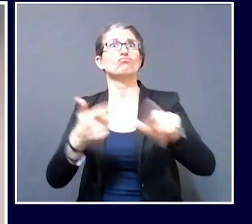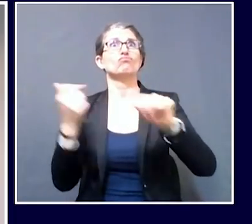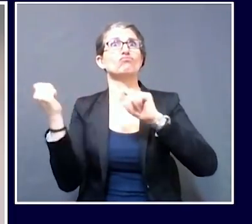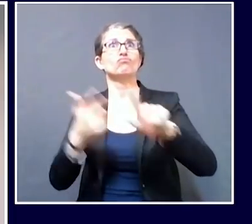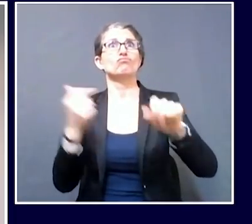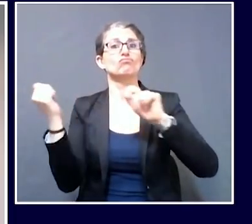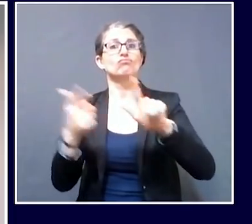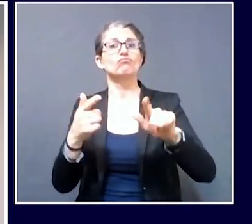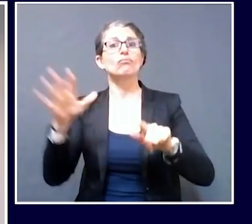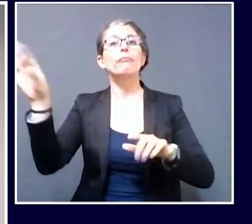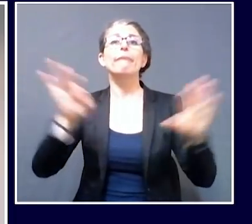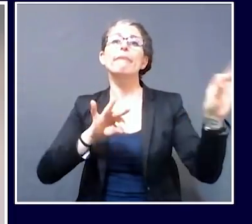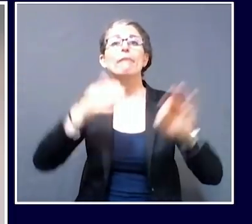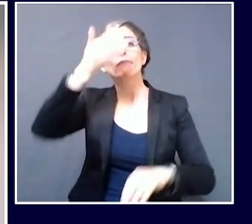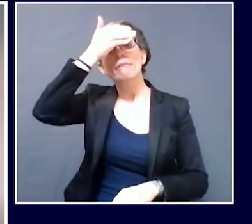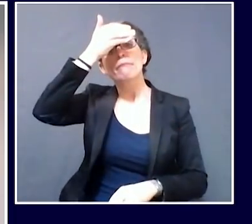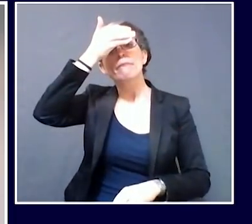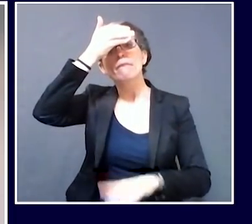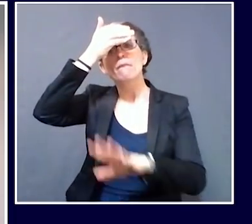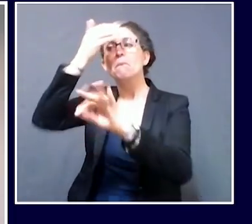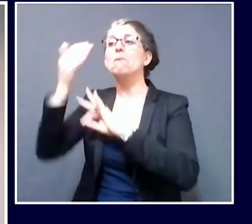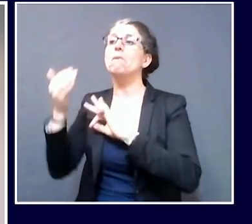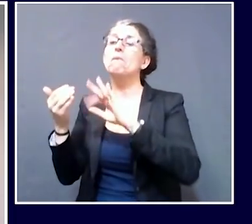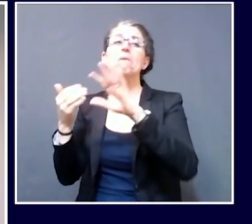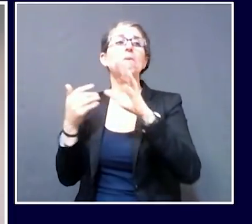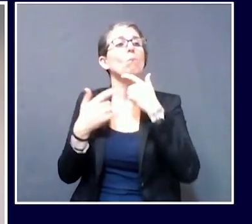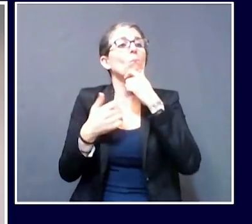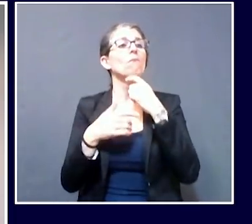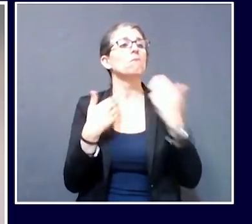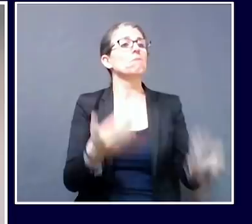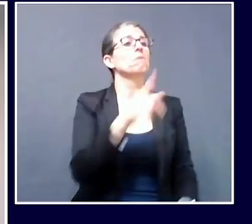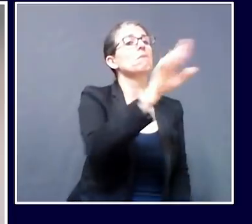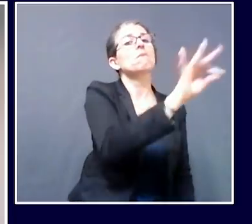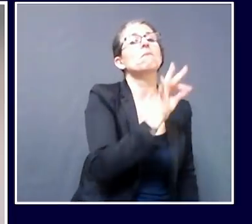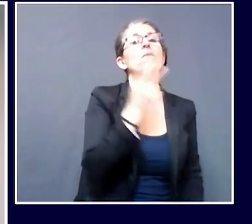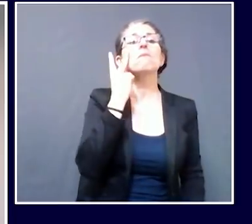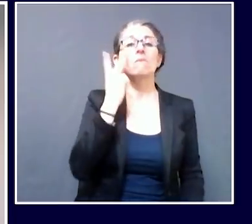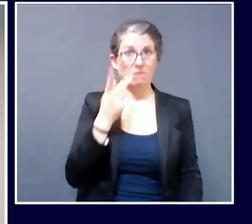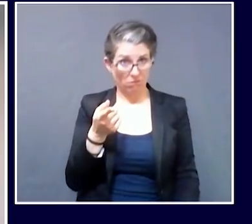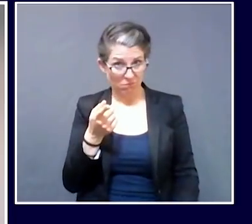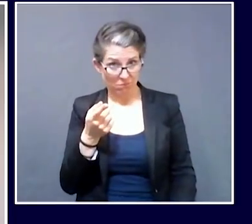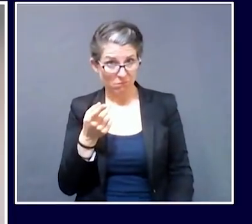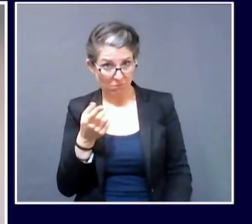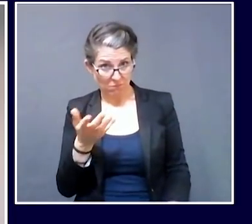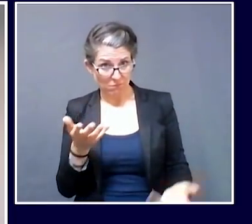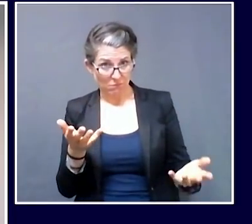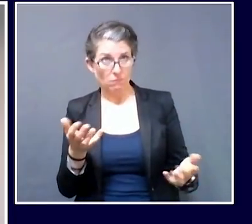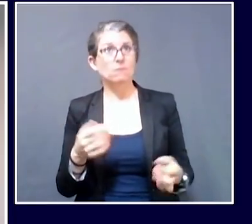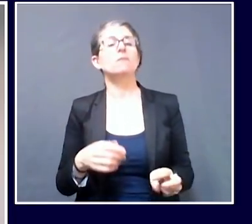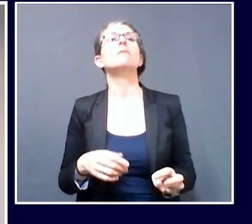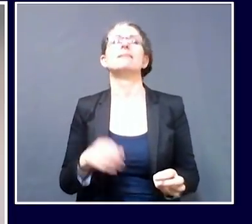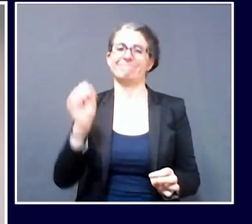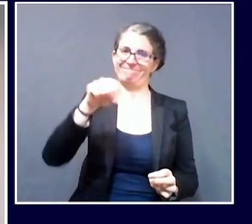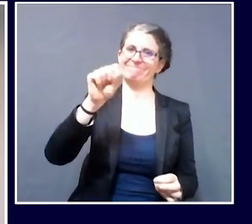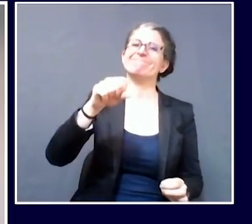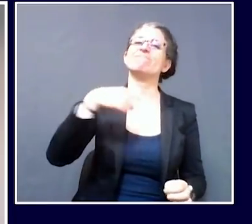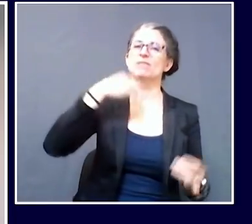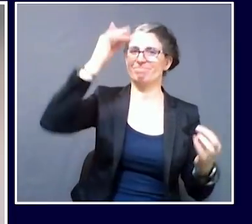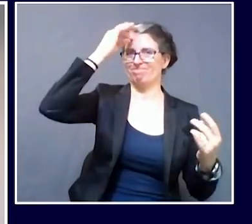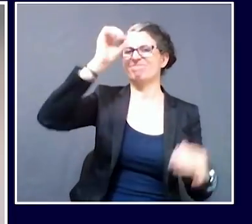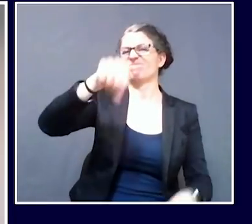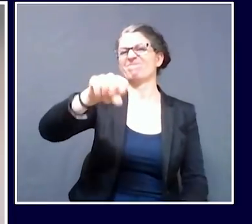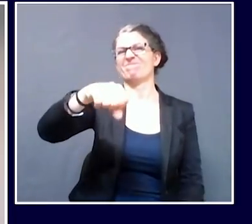Joe, as you noted, it's been something that we've been thinking about, particularly focused on healthcare facilities with vulnerable